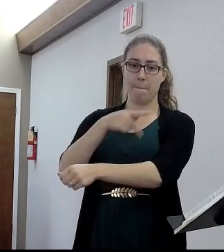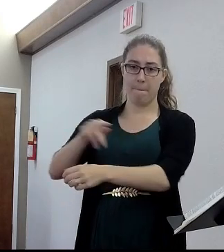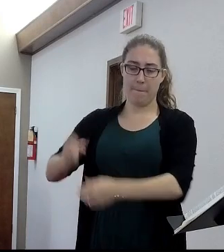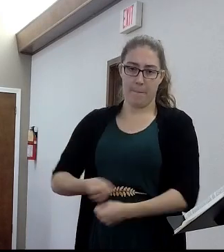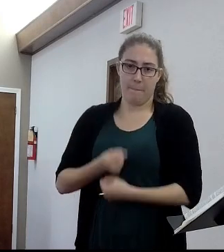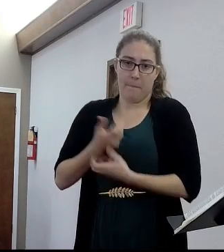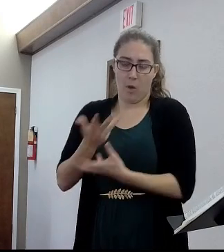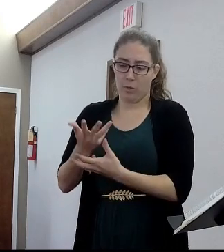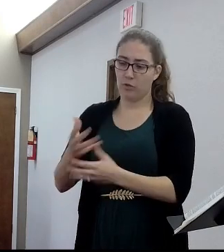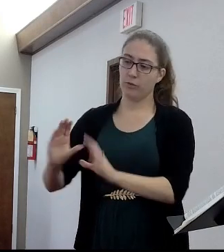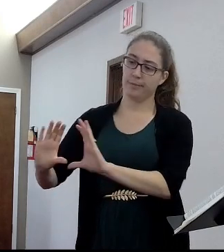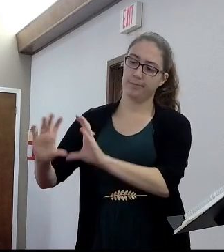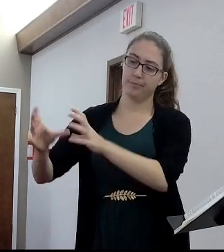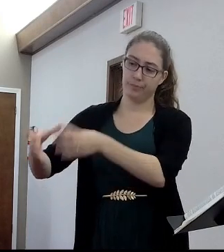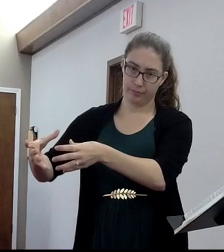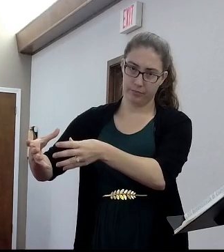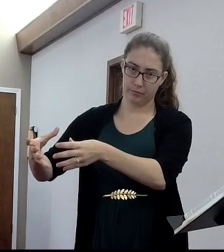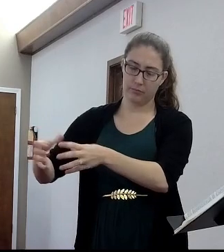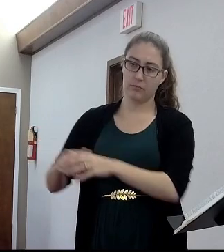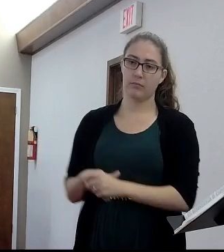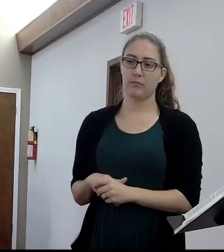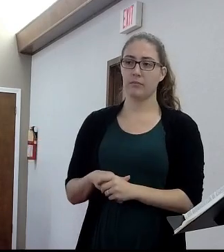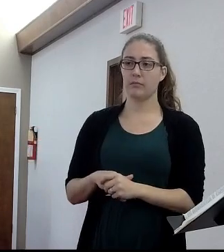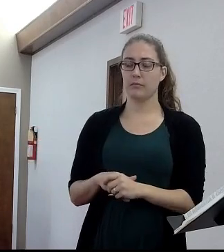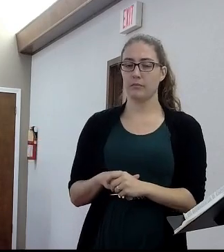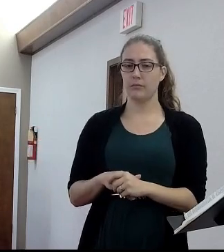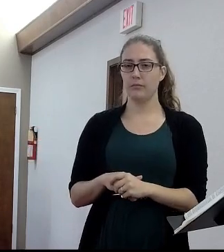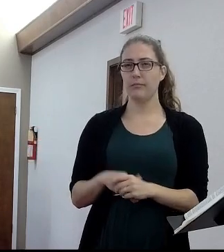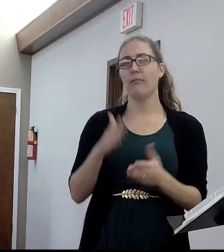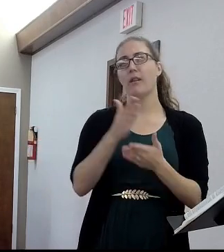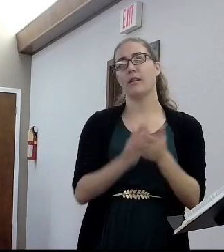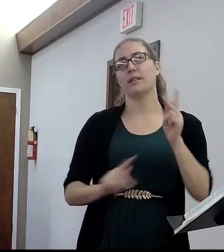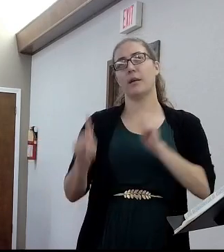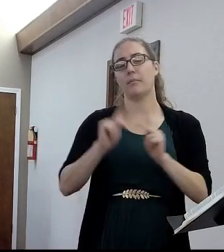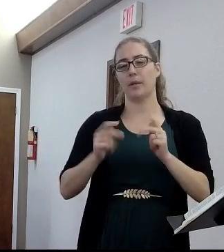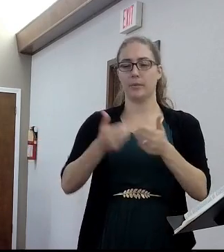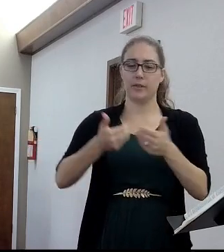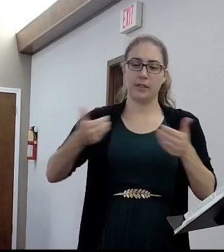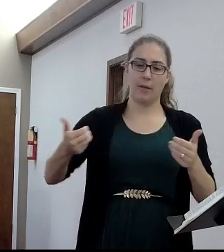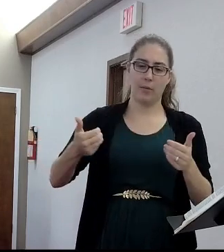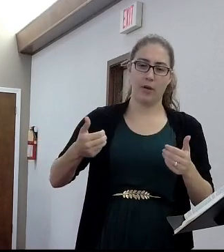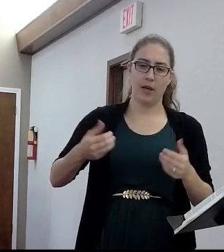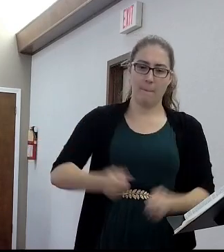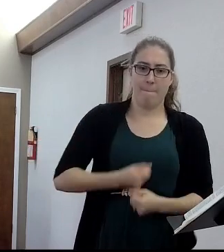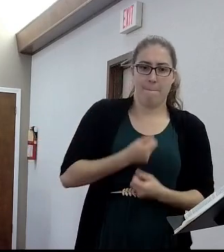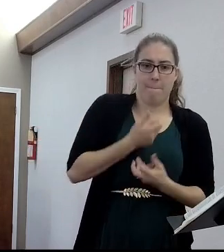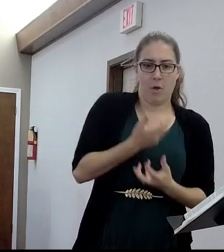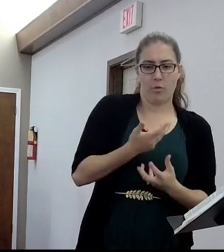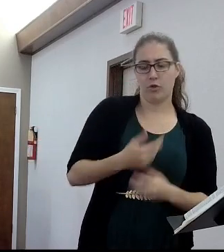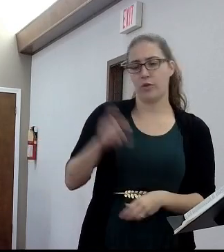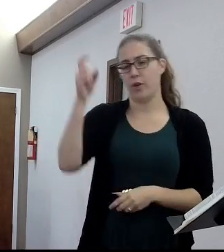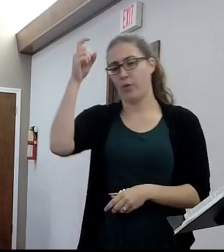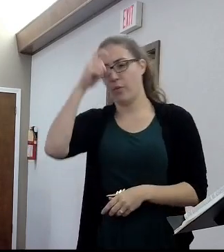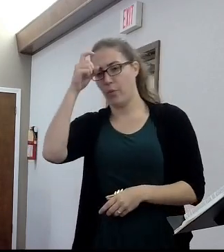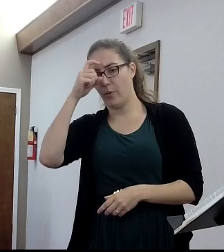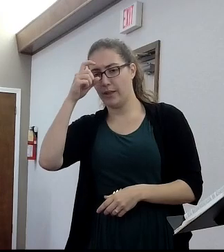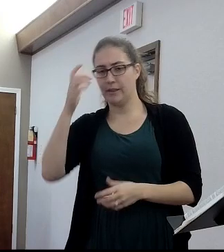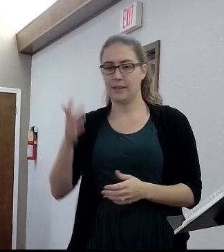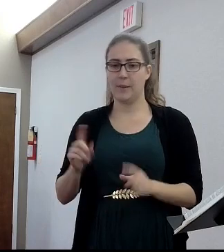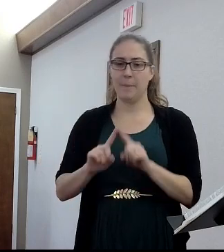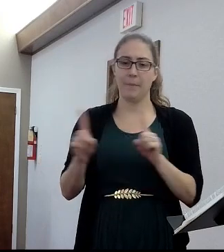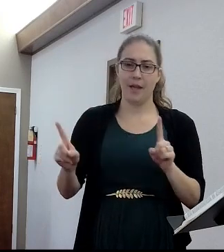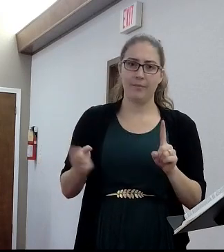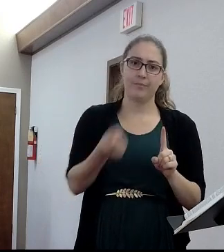the poetry books will move into, some people will make a delineation between the poetry books and the wisdom books. But the wisdom books are